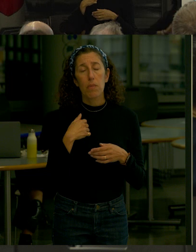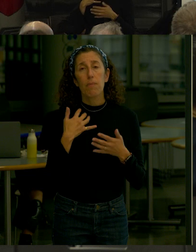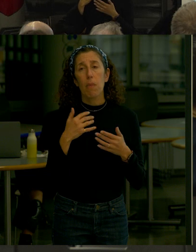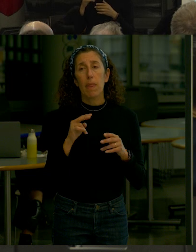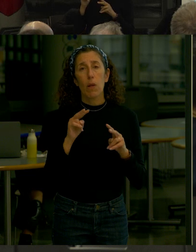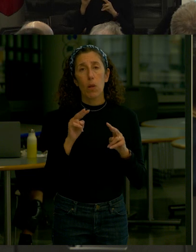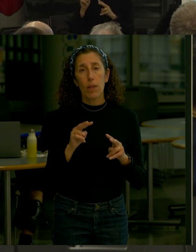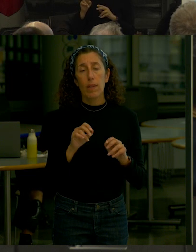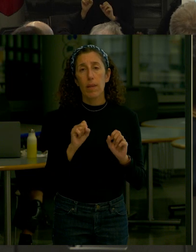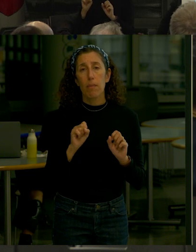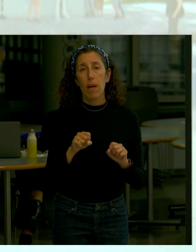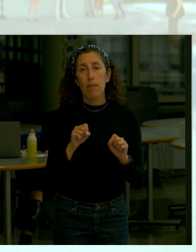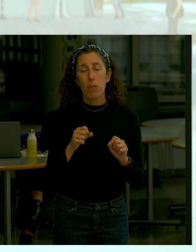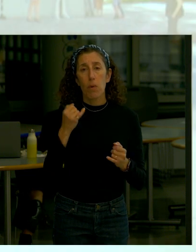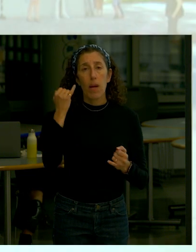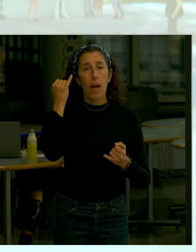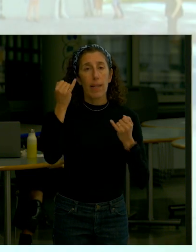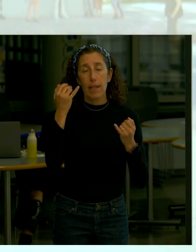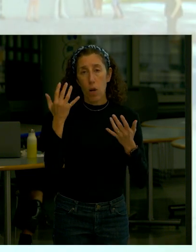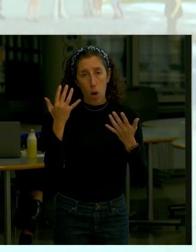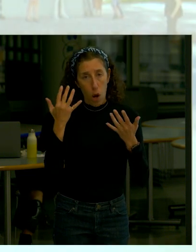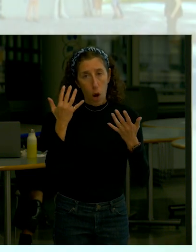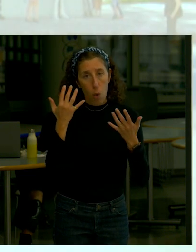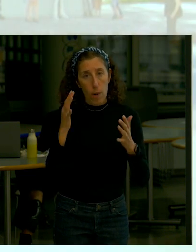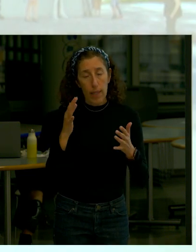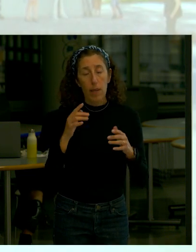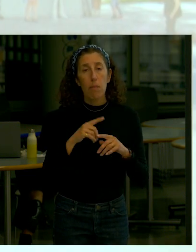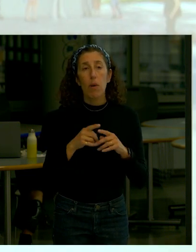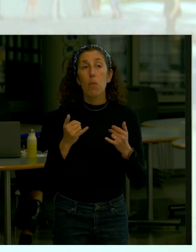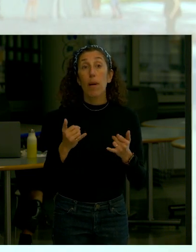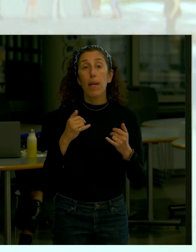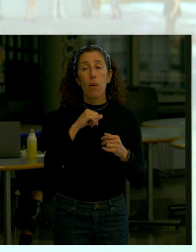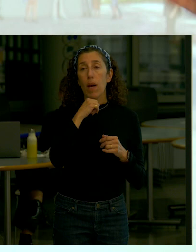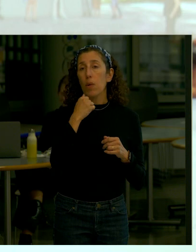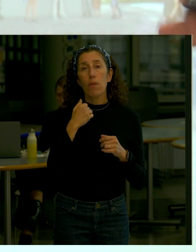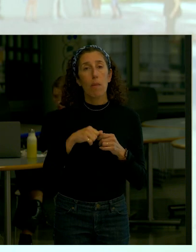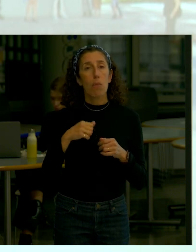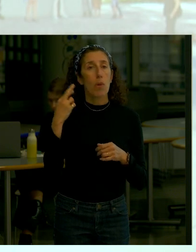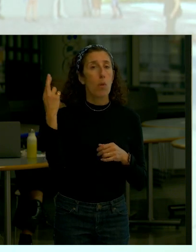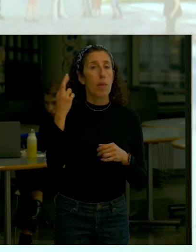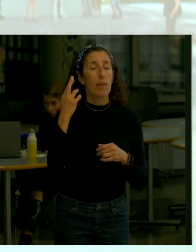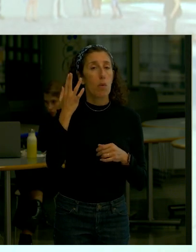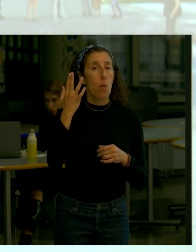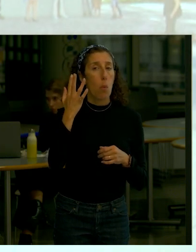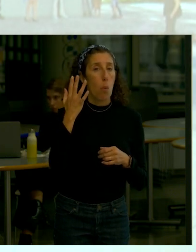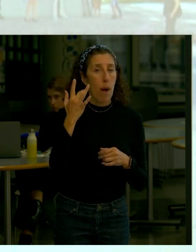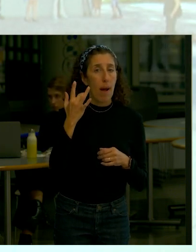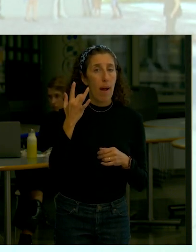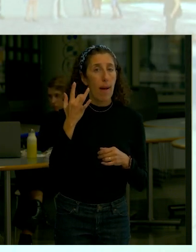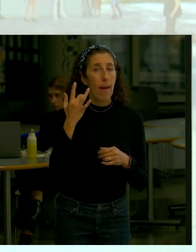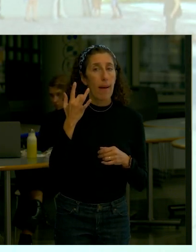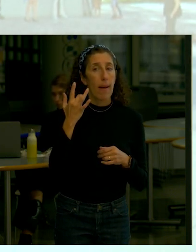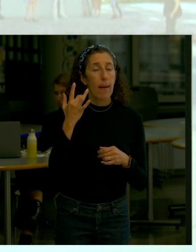different iterations of this during design Honestly I'm going to have to get back to you because I don't have them in my memory right now But I know we did look We didn't look just